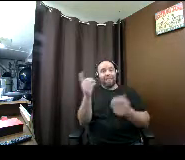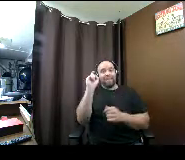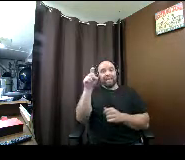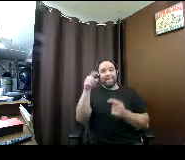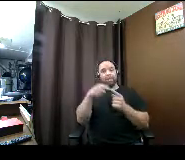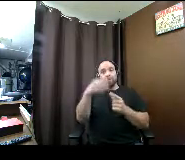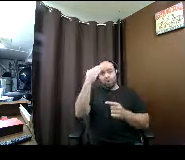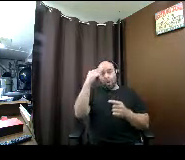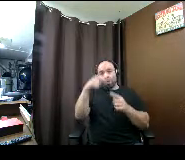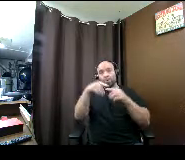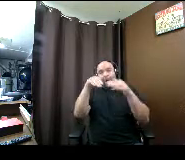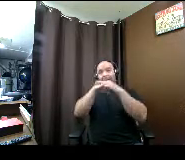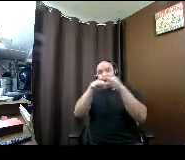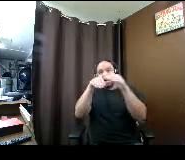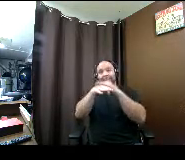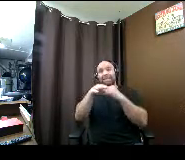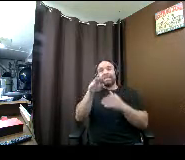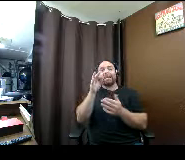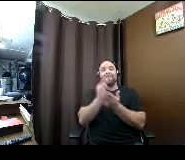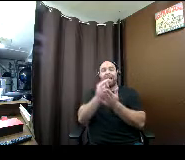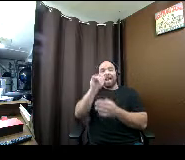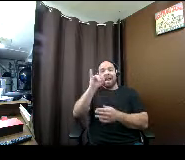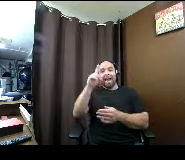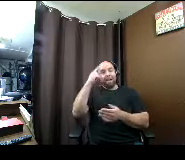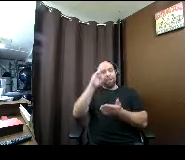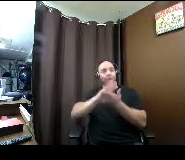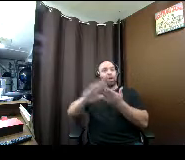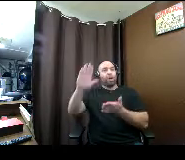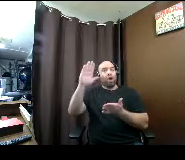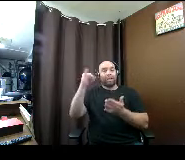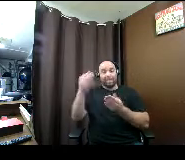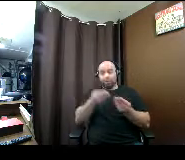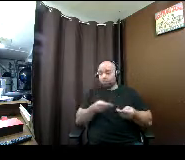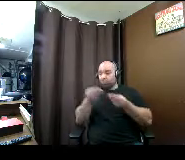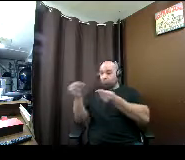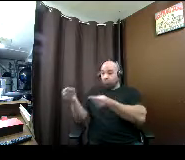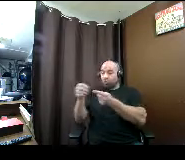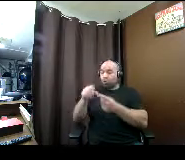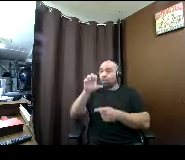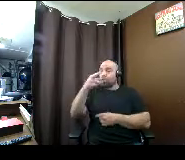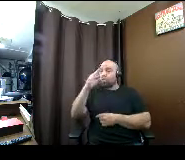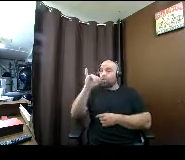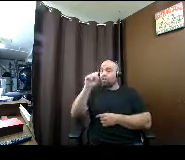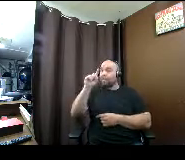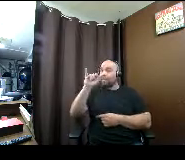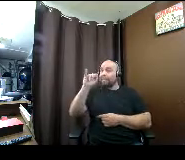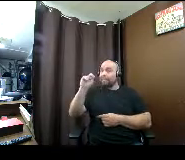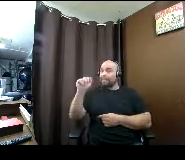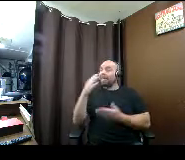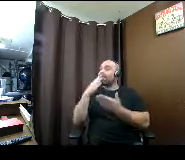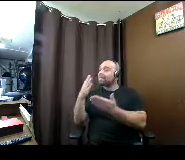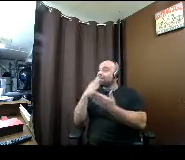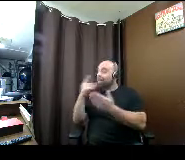financial aid for college so i'm going to pass it over to christina now christina thank you so much for joining us